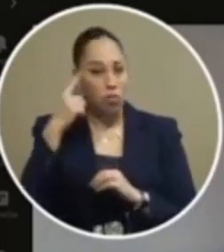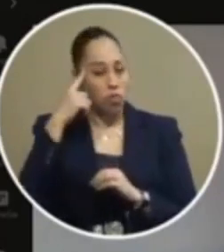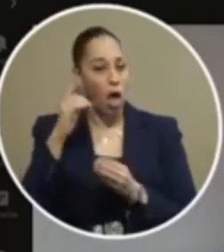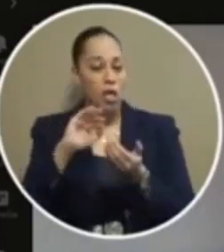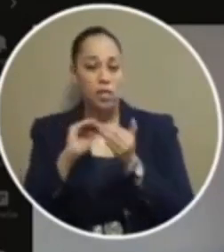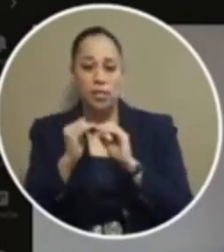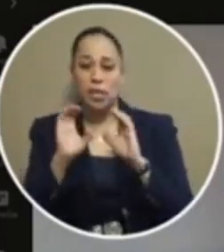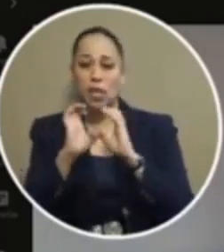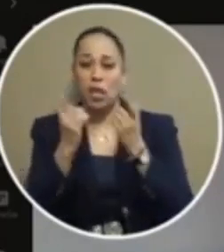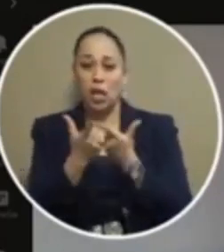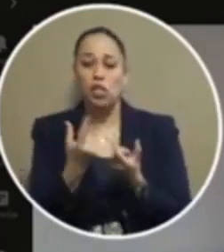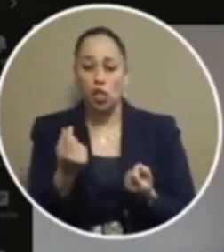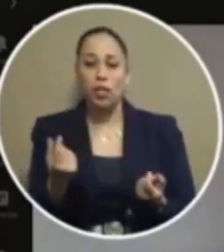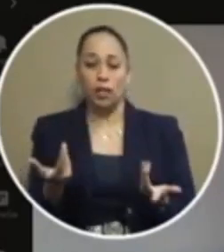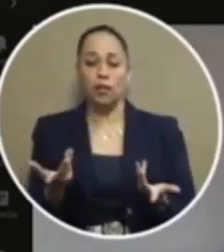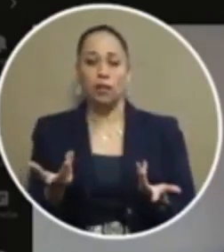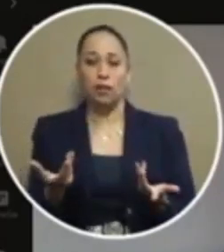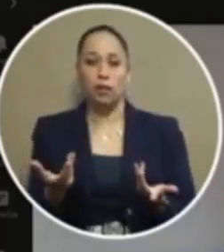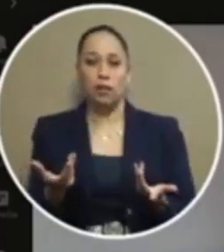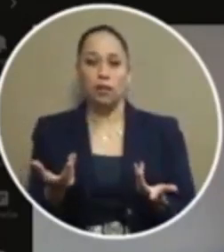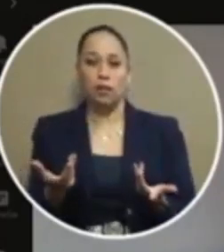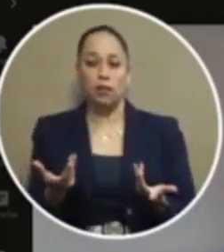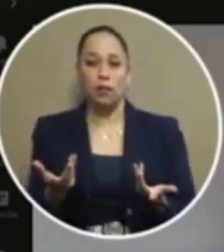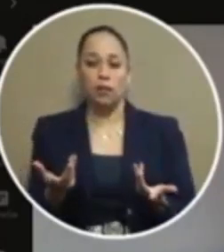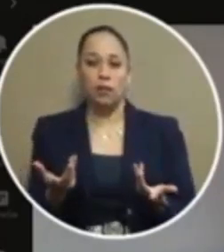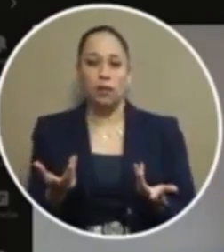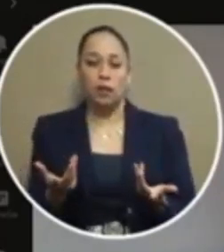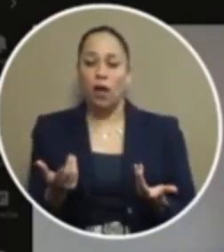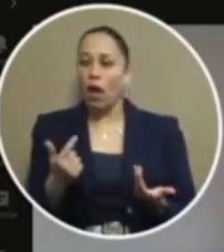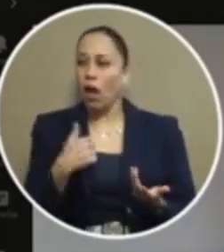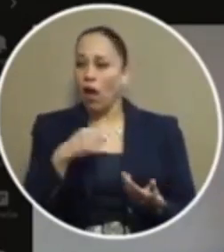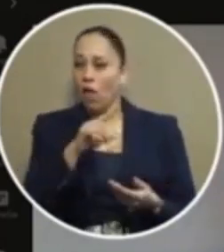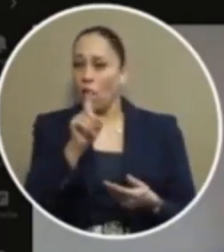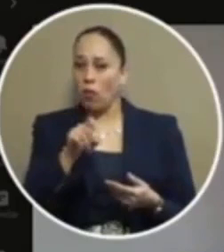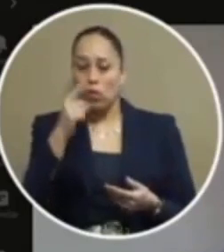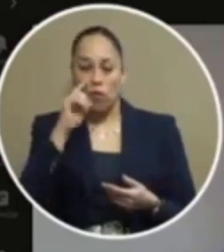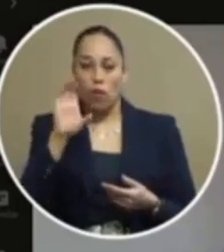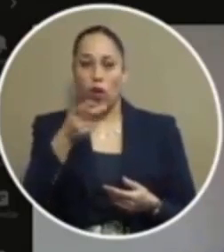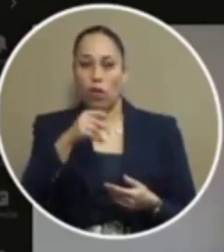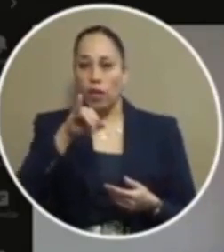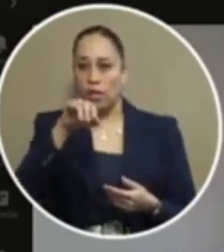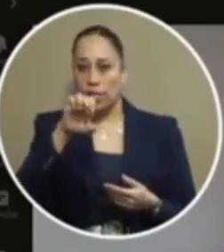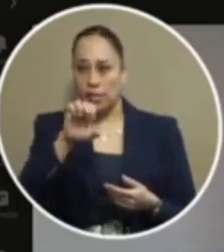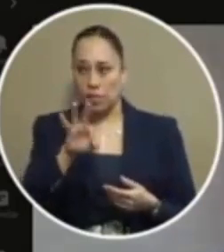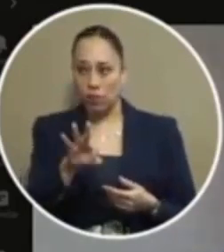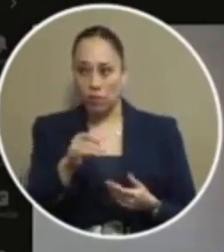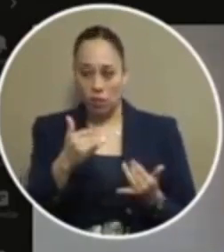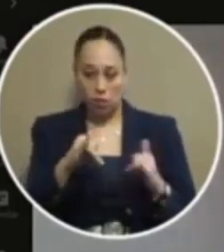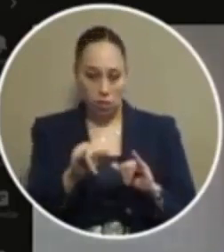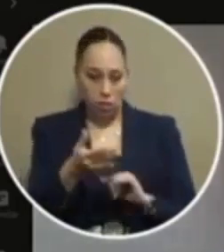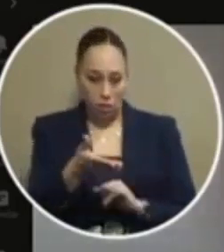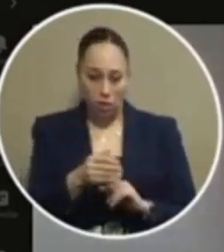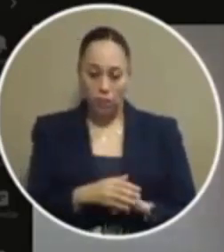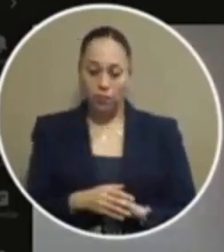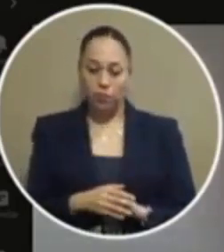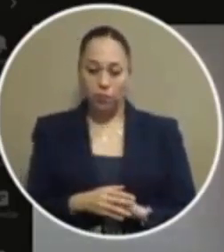council that that did it um i have a question for the chief if if he's still there